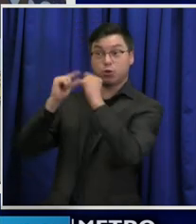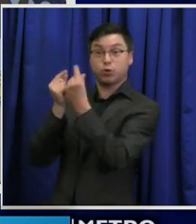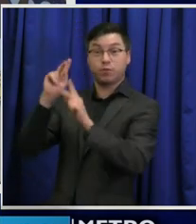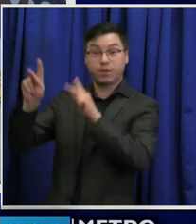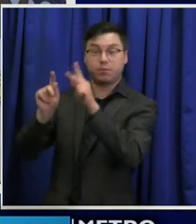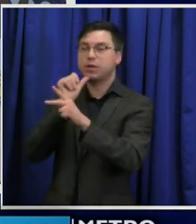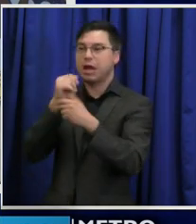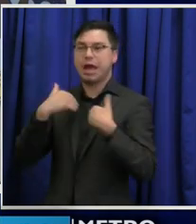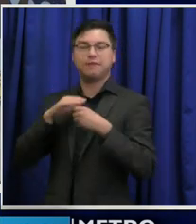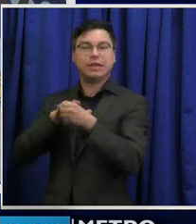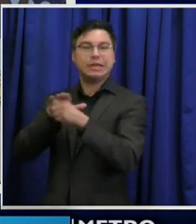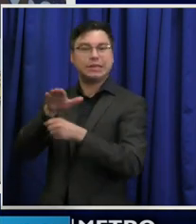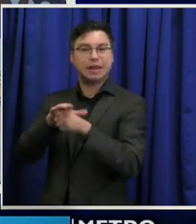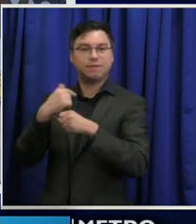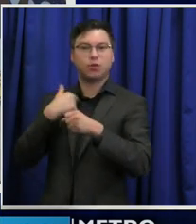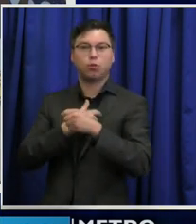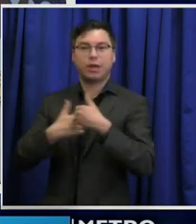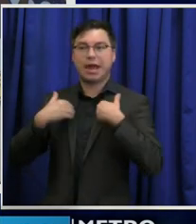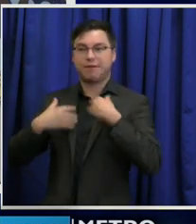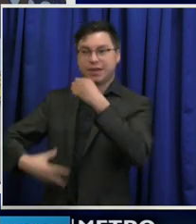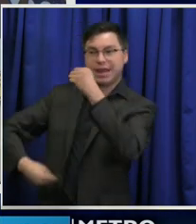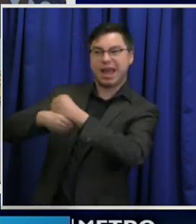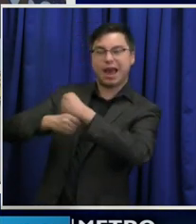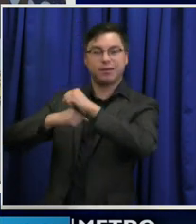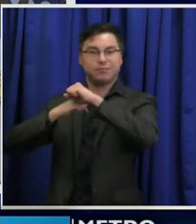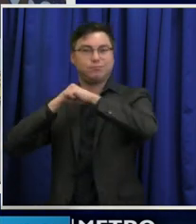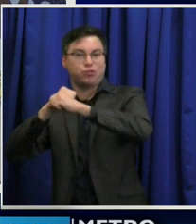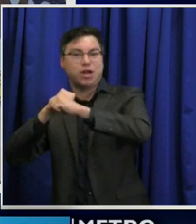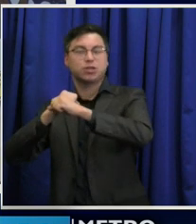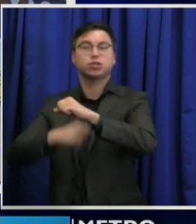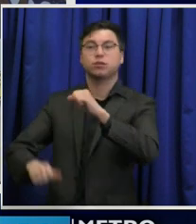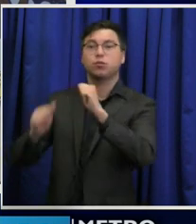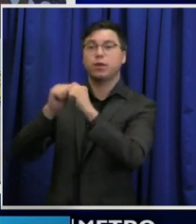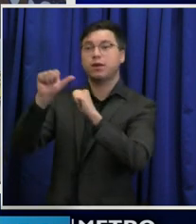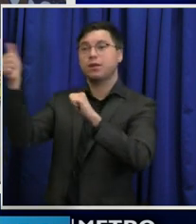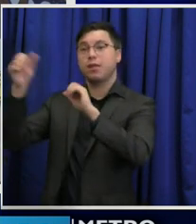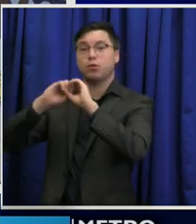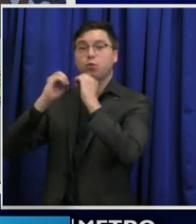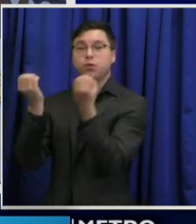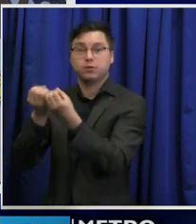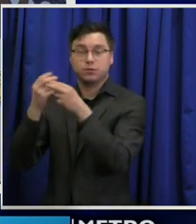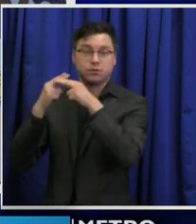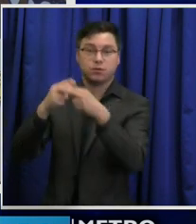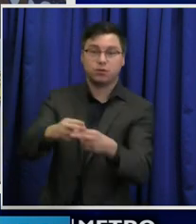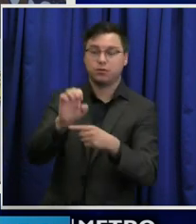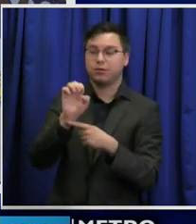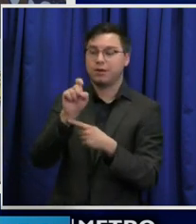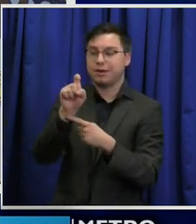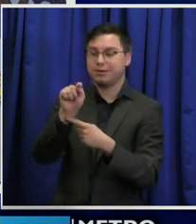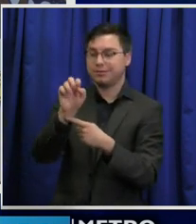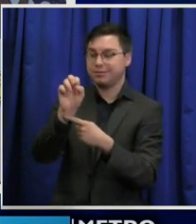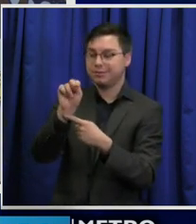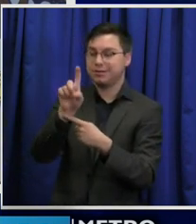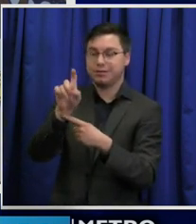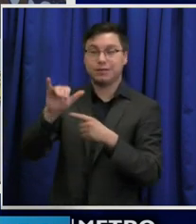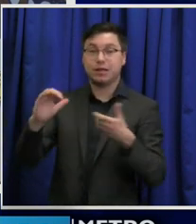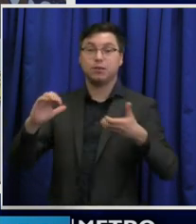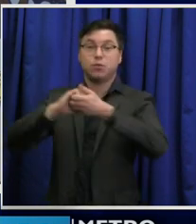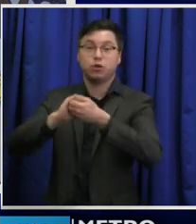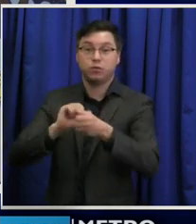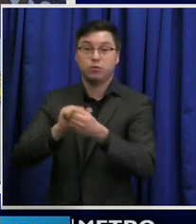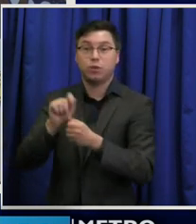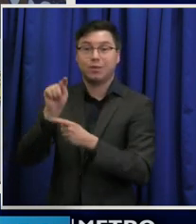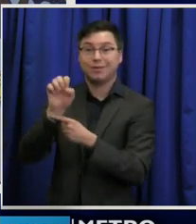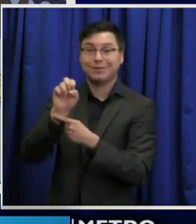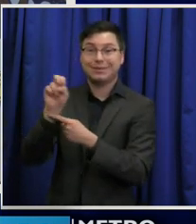capacity, we have an added layer of protection with an organization called Extend. And that's in a partnership with the Tennessee